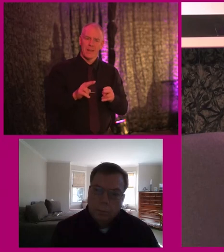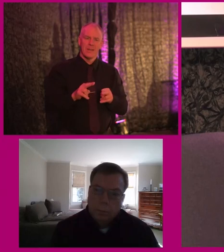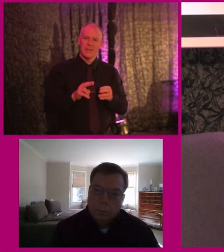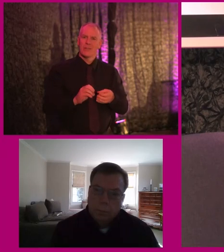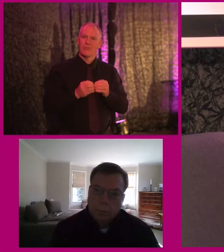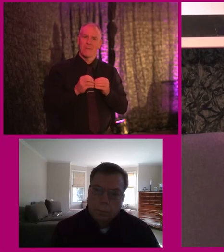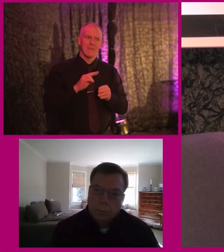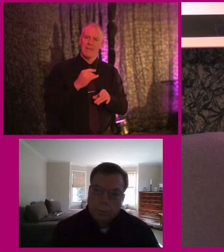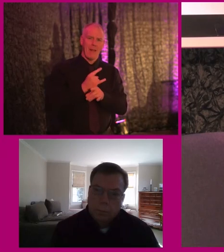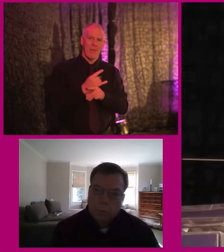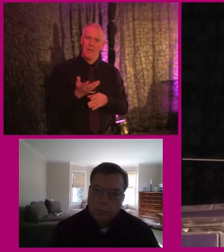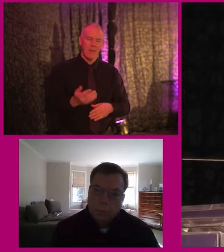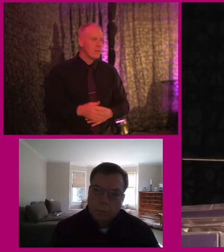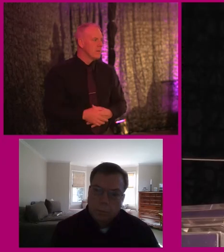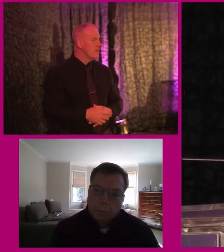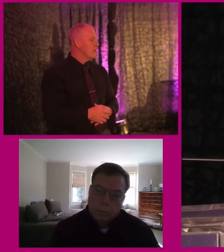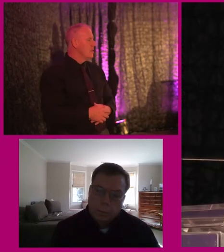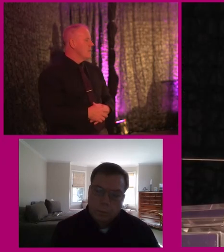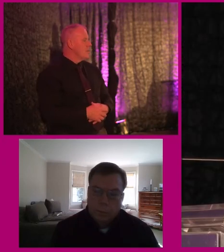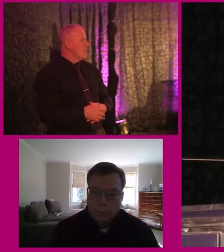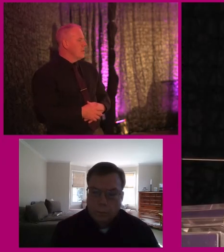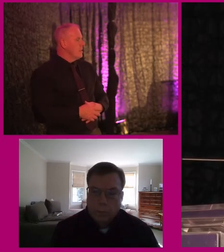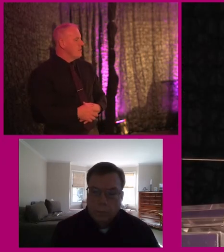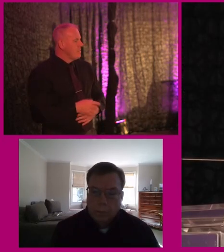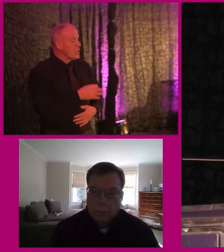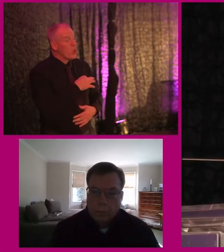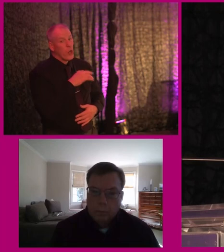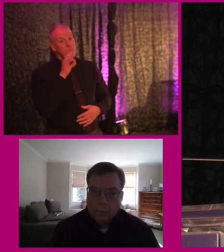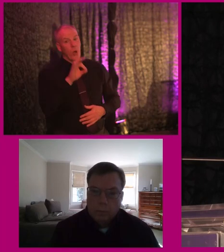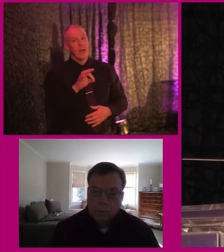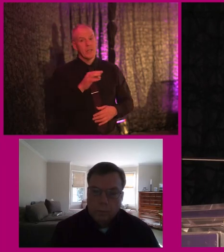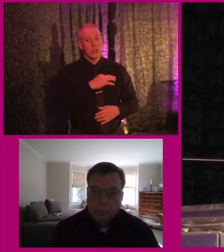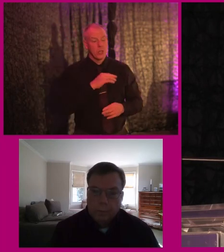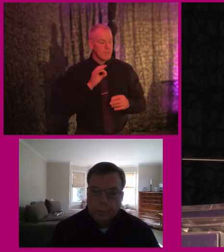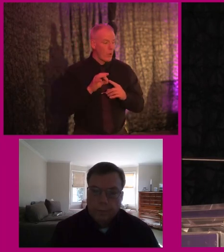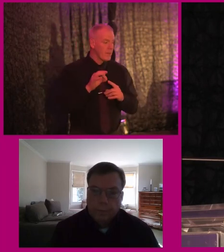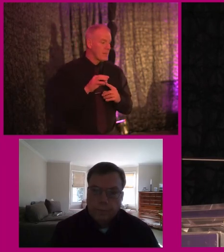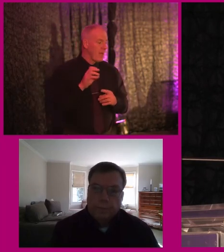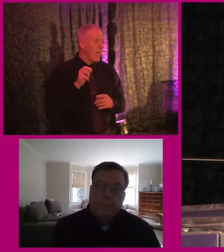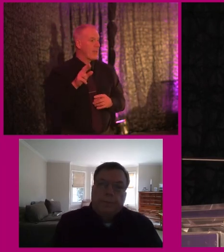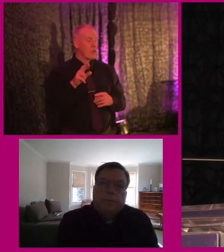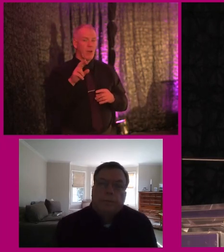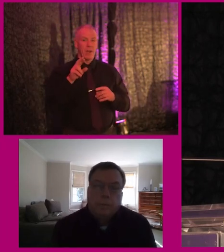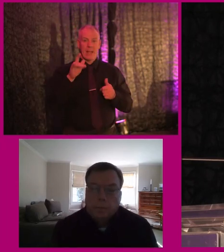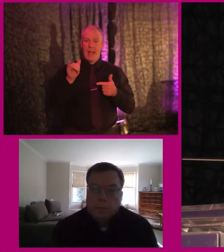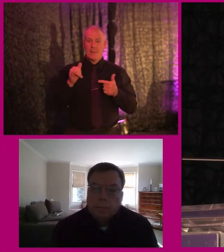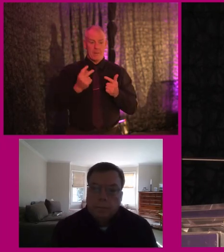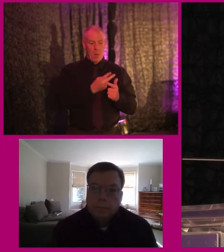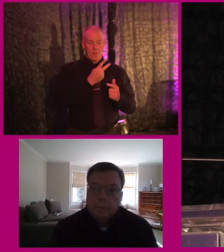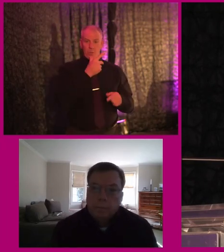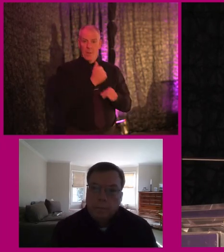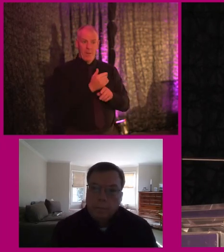It's not helpful. Yeah, I think that that's a very good point. And Eleanor and Amy, we were talking earlier